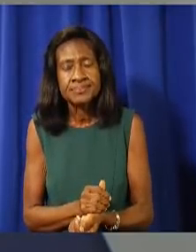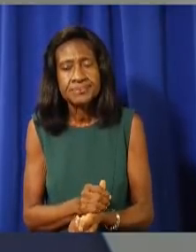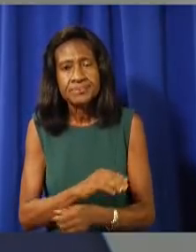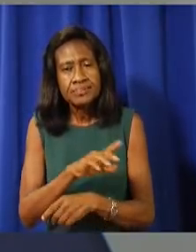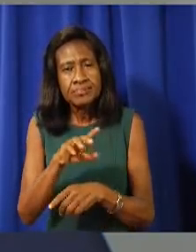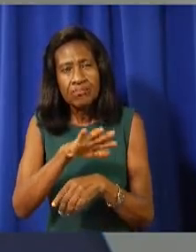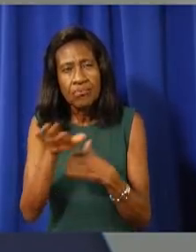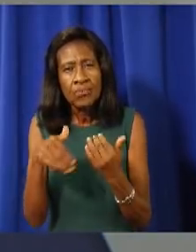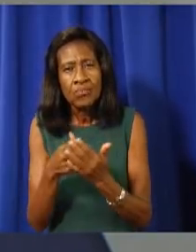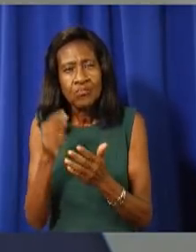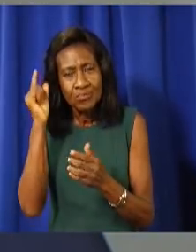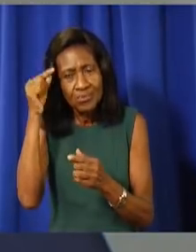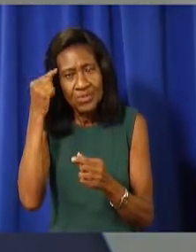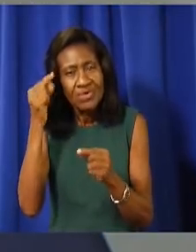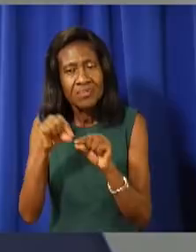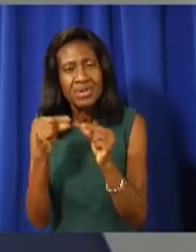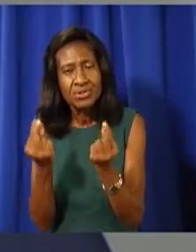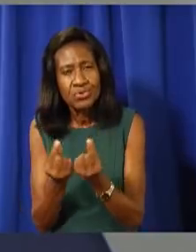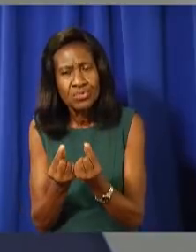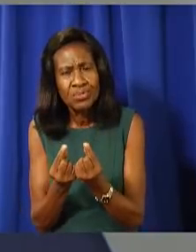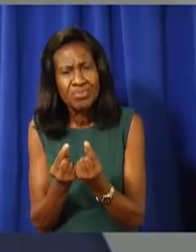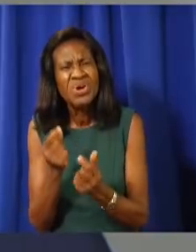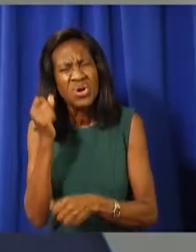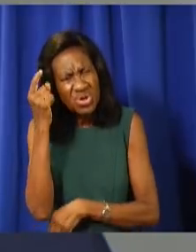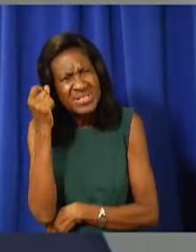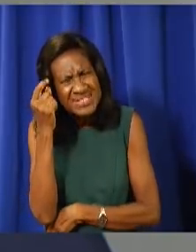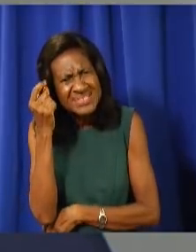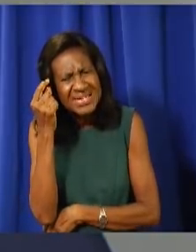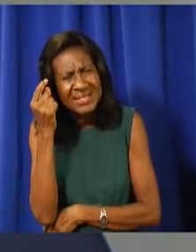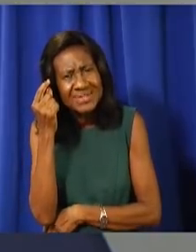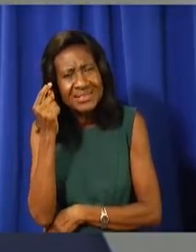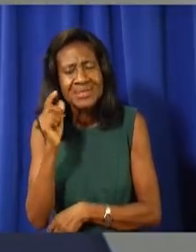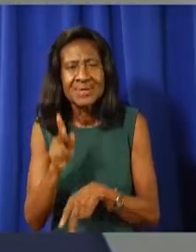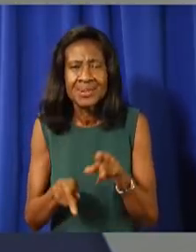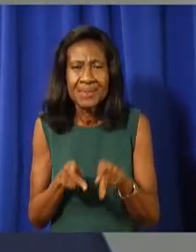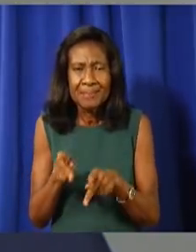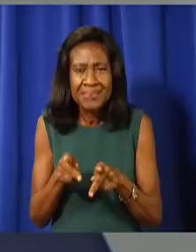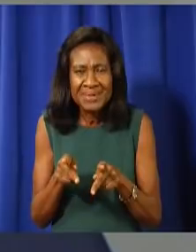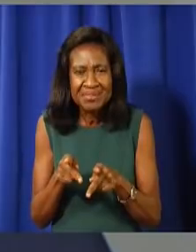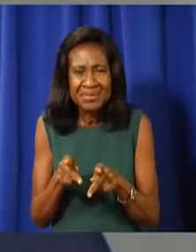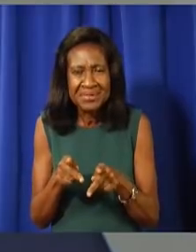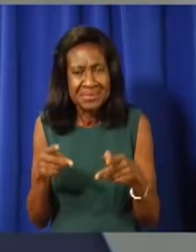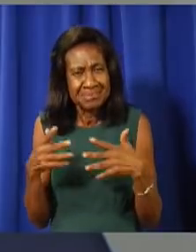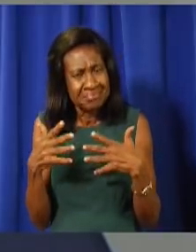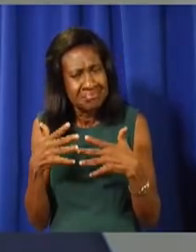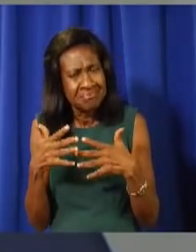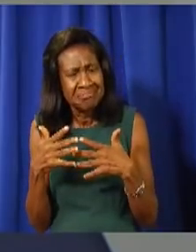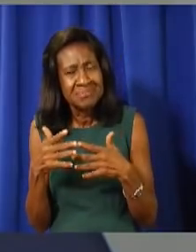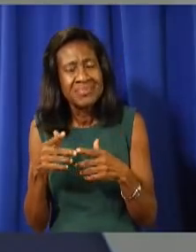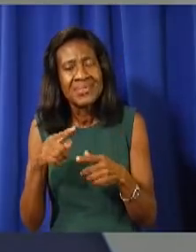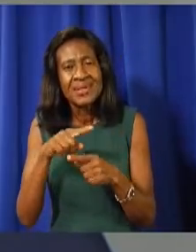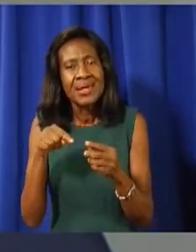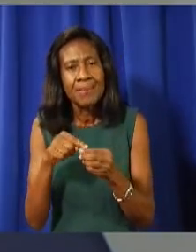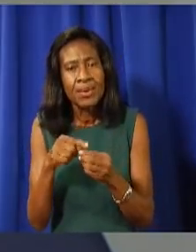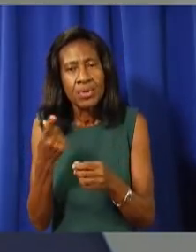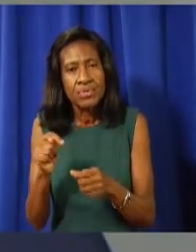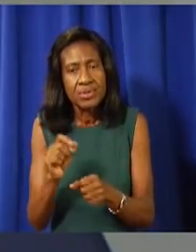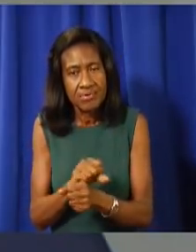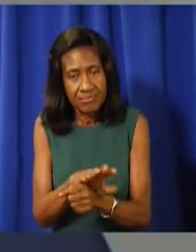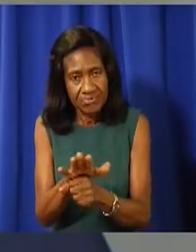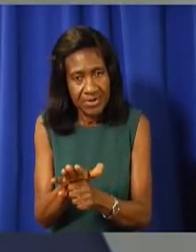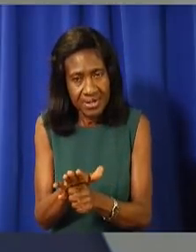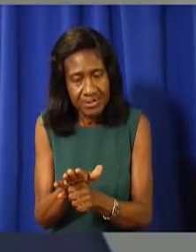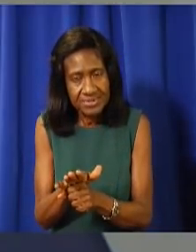the public's nervousness about the threat of the virus, especially since the infection rates